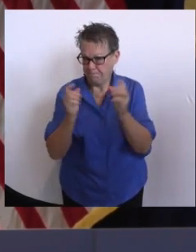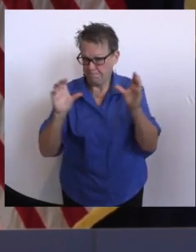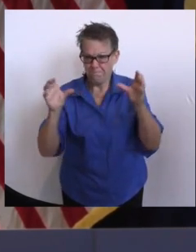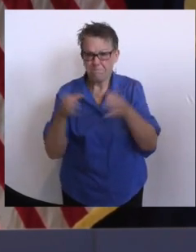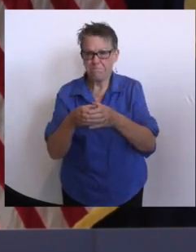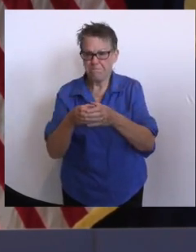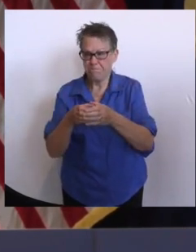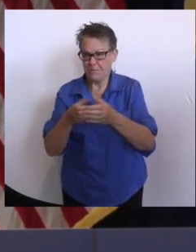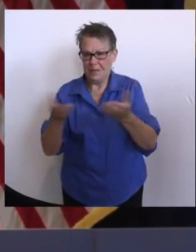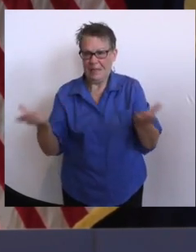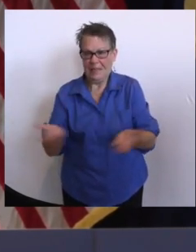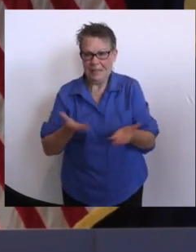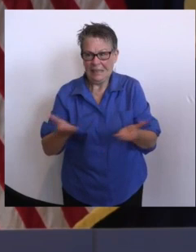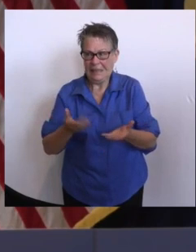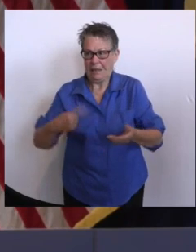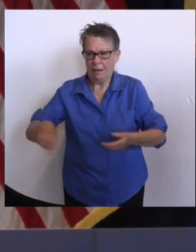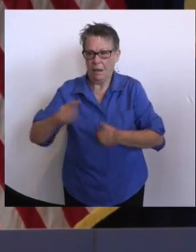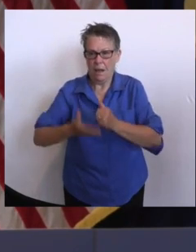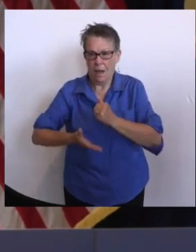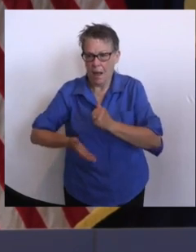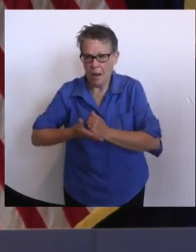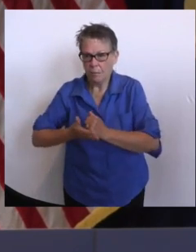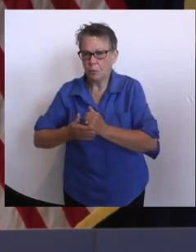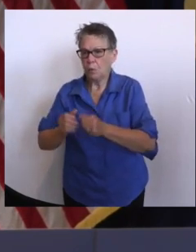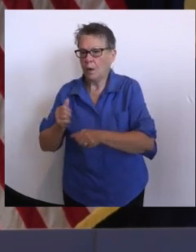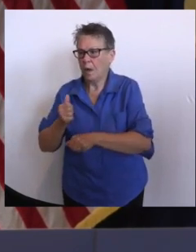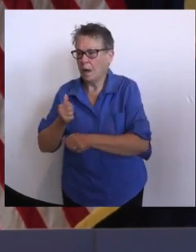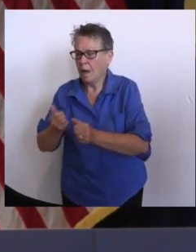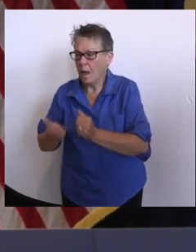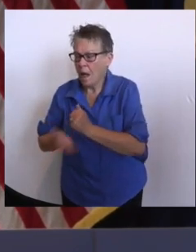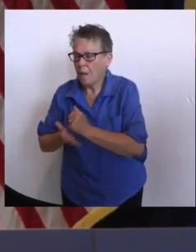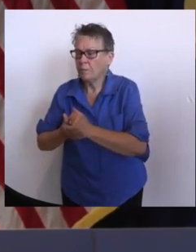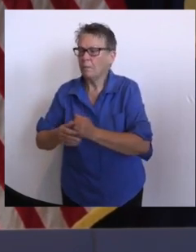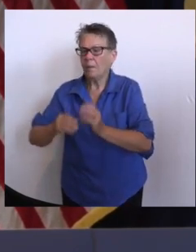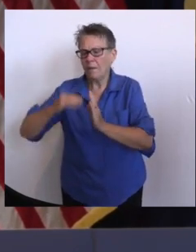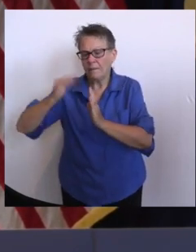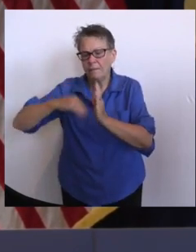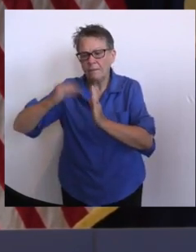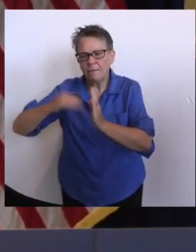applications. And so far, they've visited over 1,800 families.